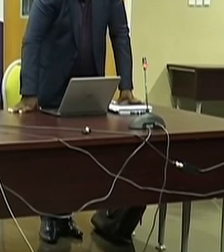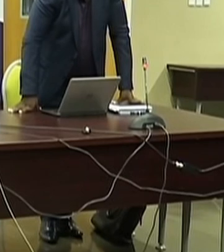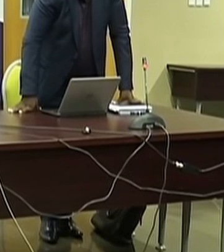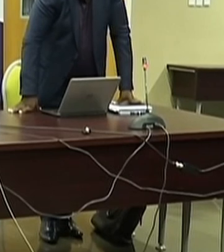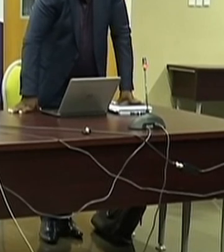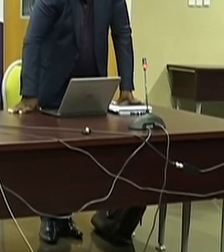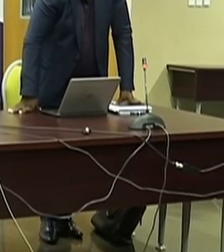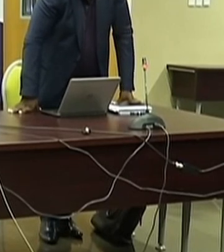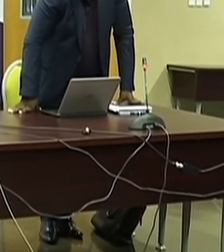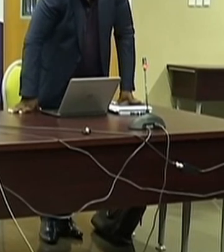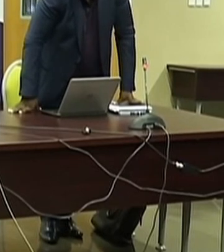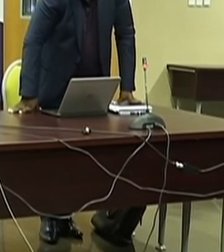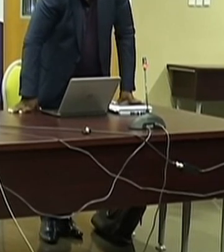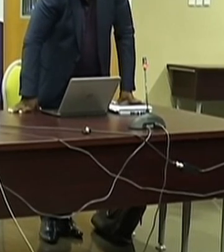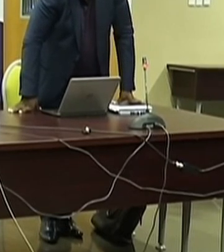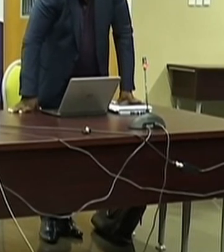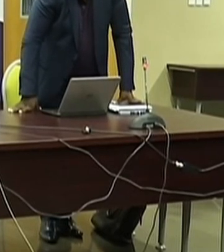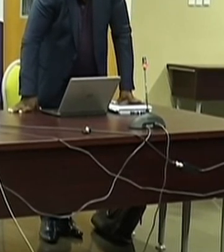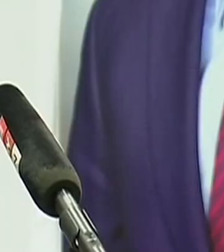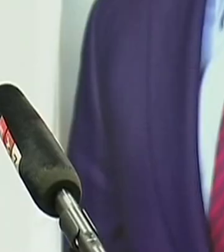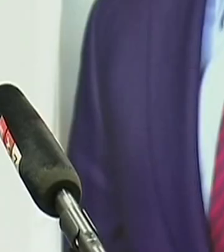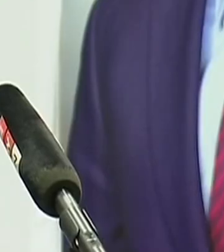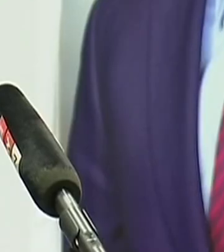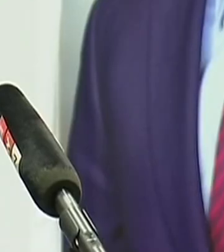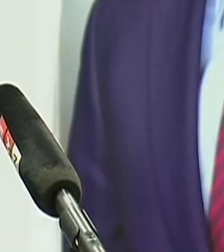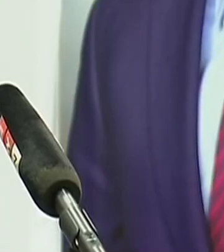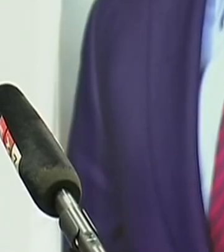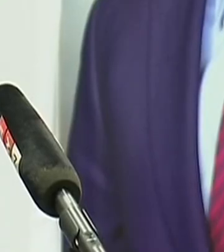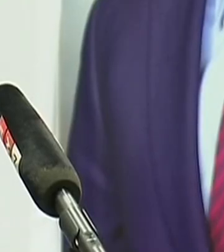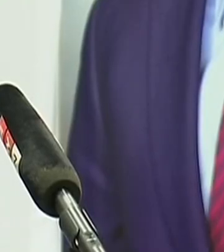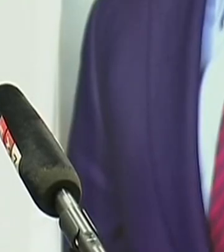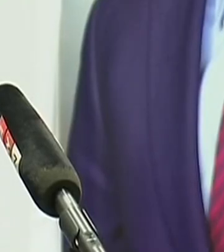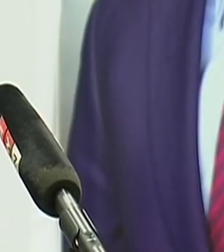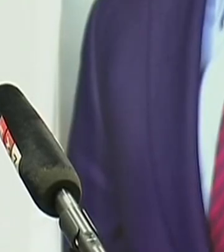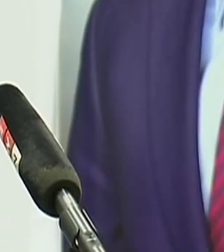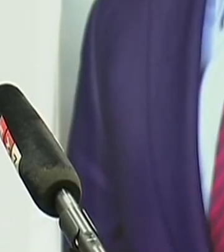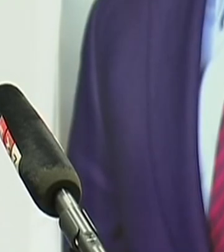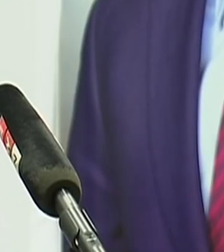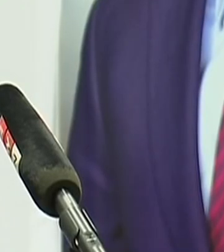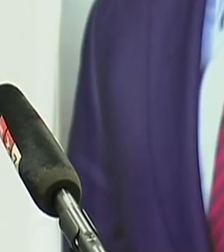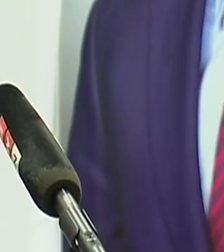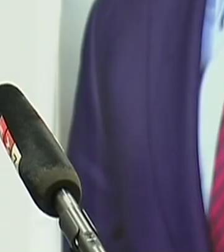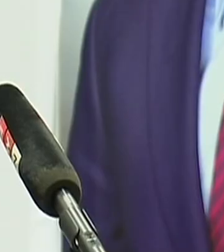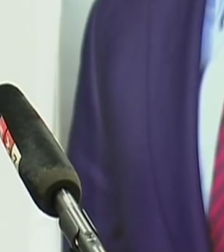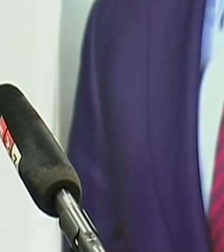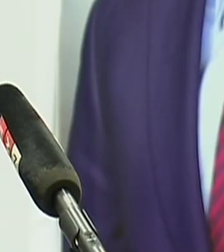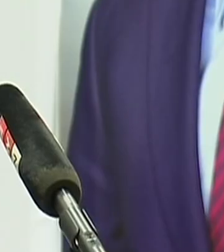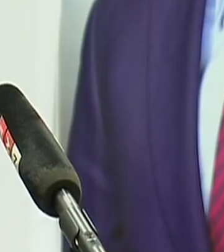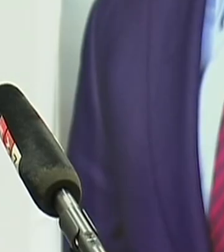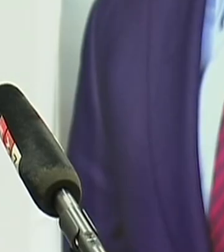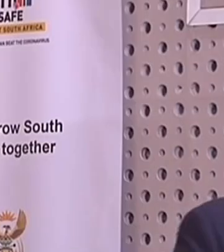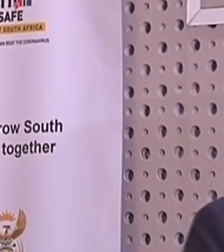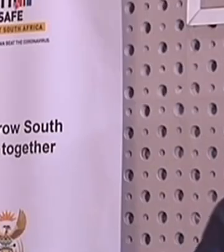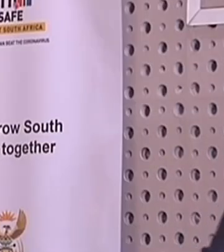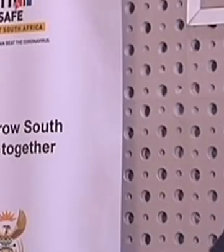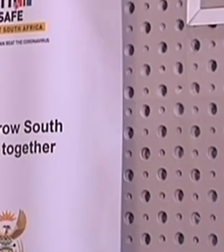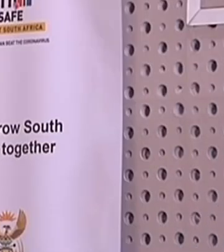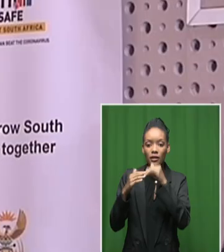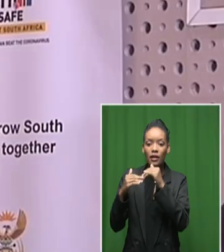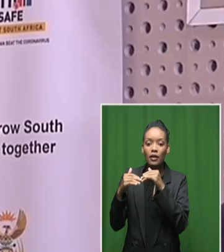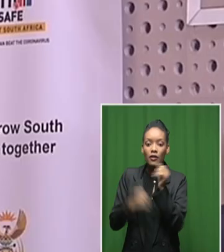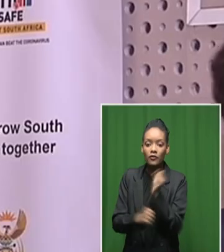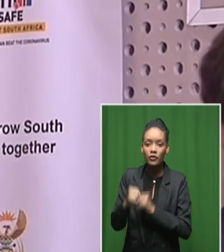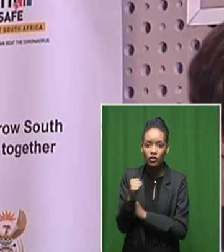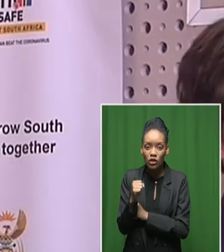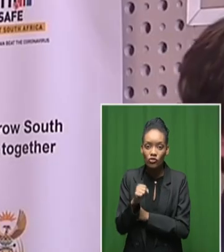KZN Premier Sile Zigalala will now be the Minister of Public Works and Infrastructure. Zizi Gautua also moves from the Presidency